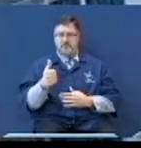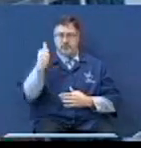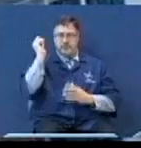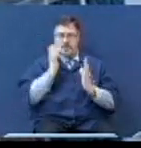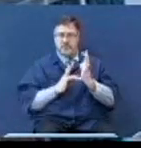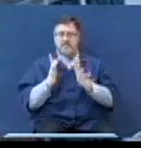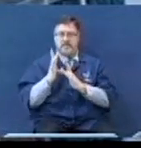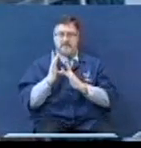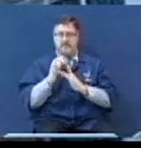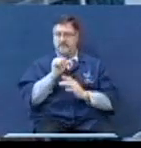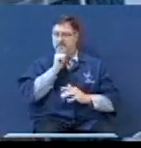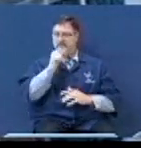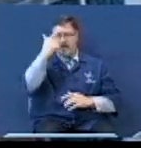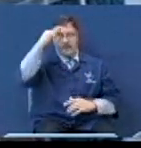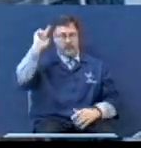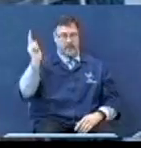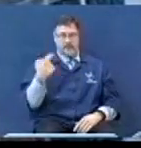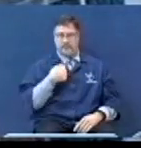not for me